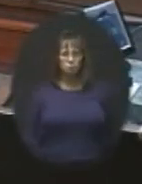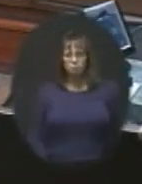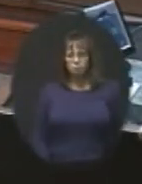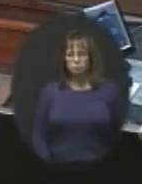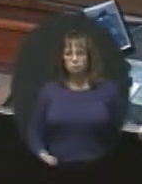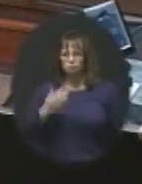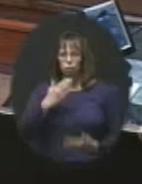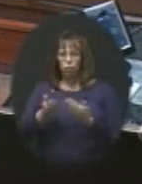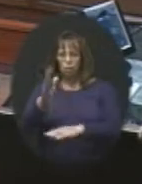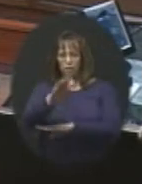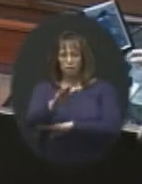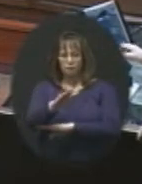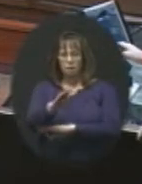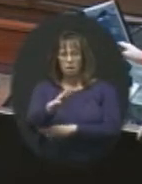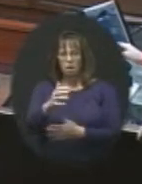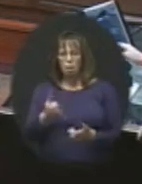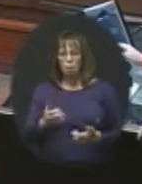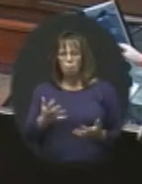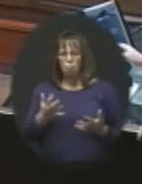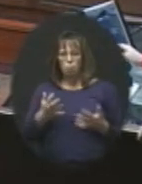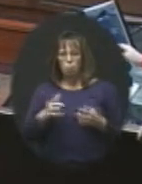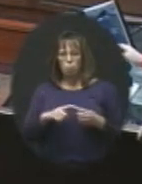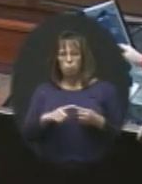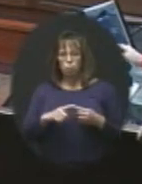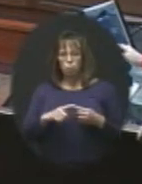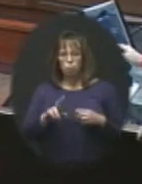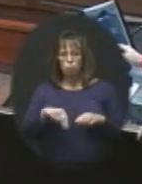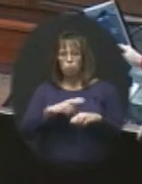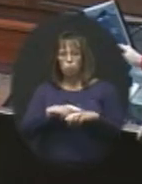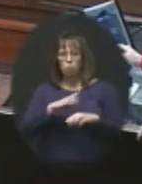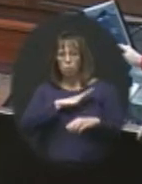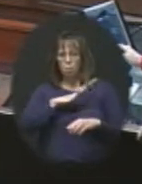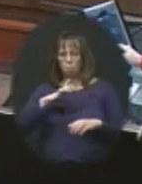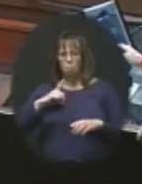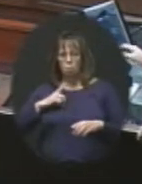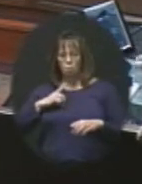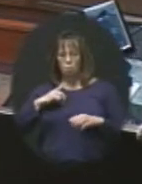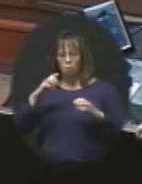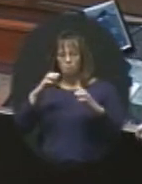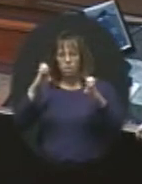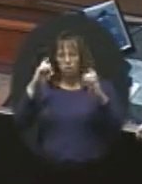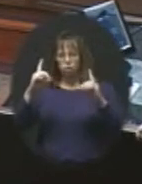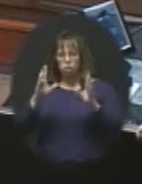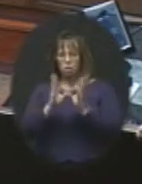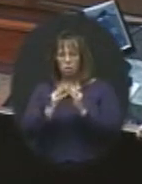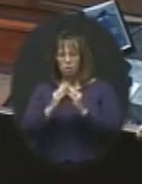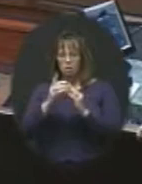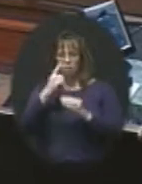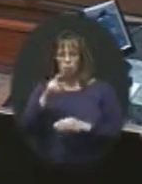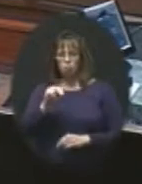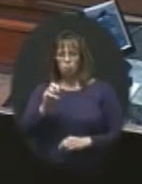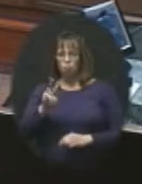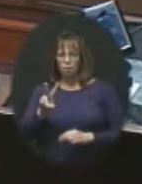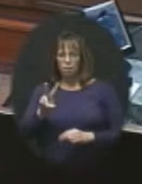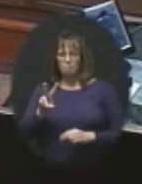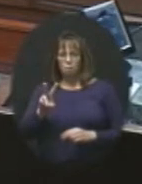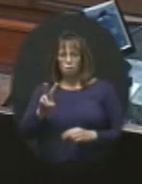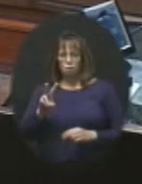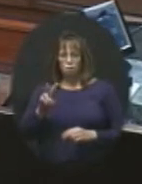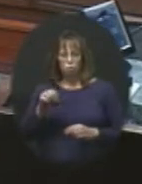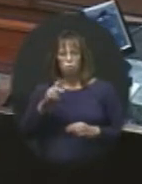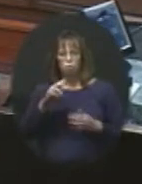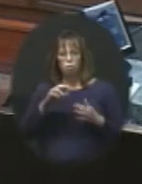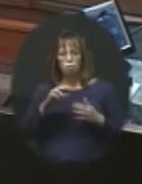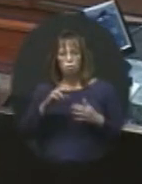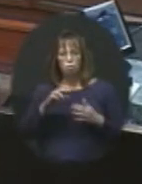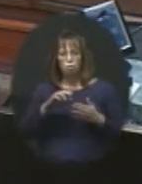Good evening. I would like to call the regular Board of Education meeting for November to order. Ms. Hibb, would you call the roll,